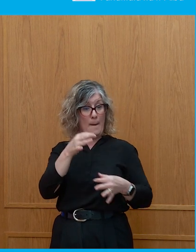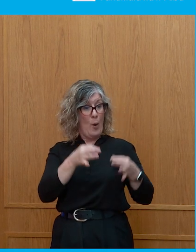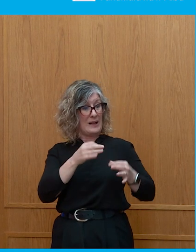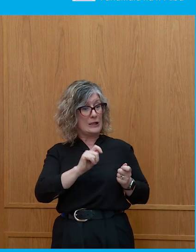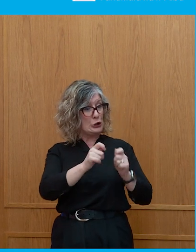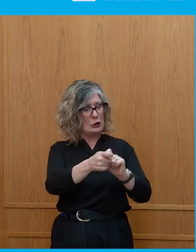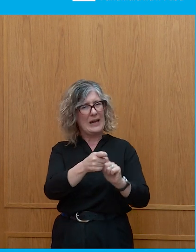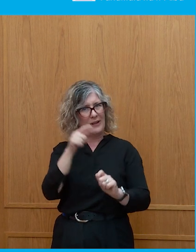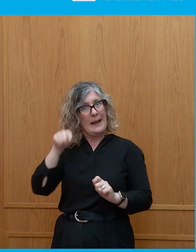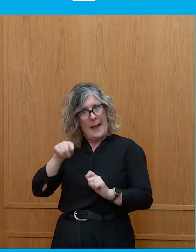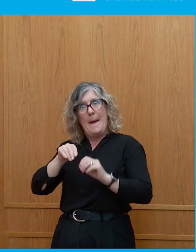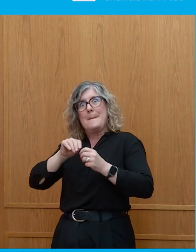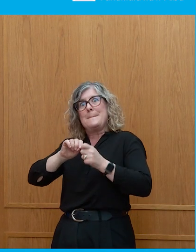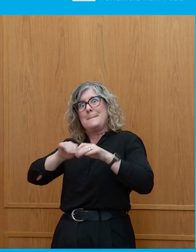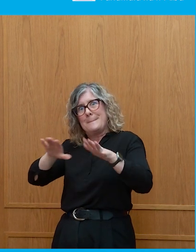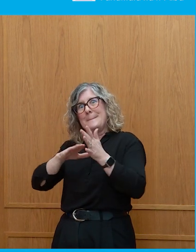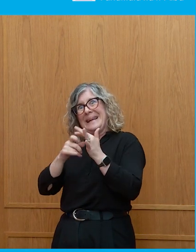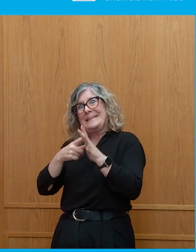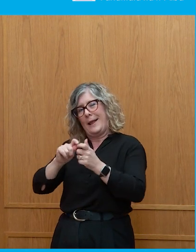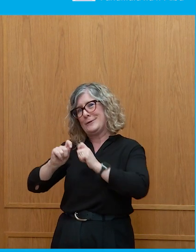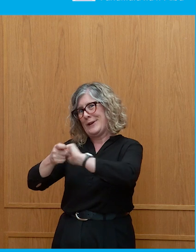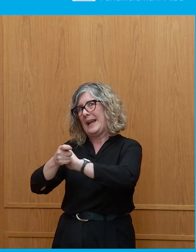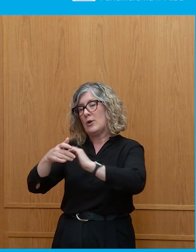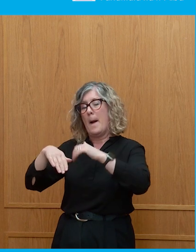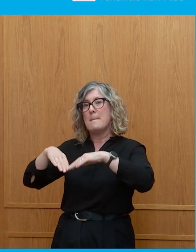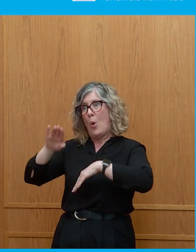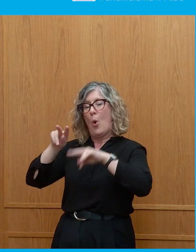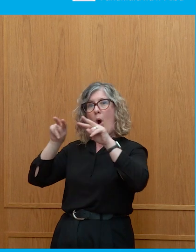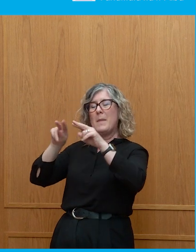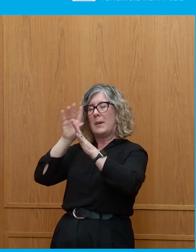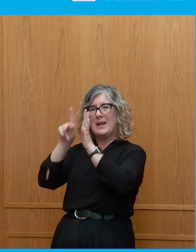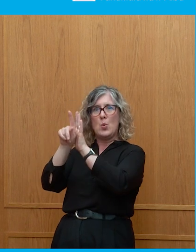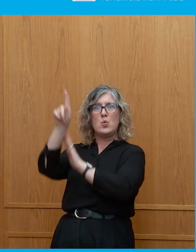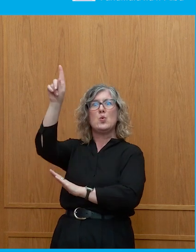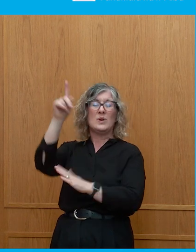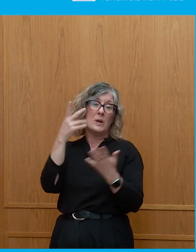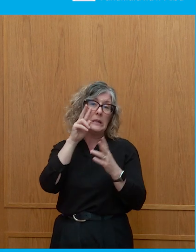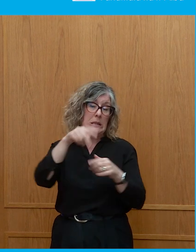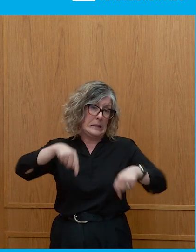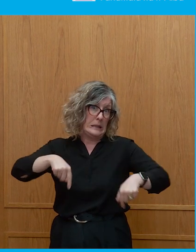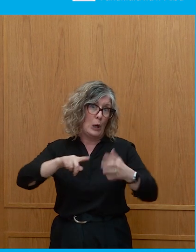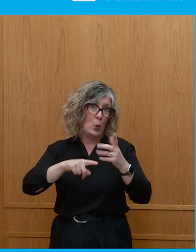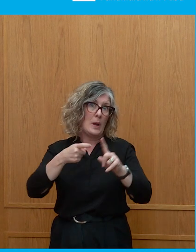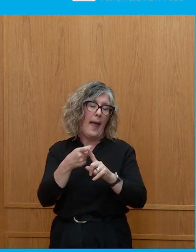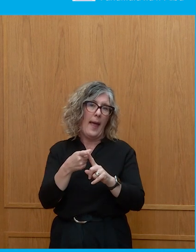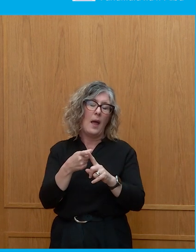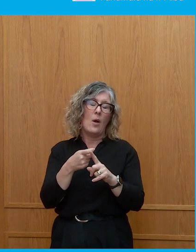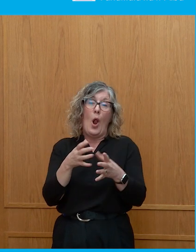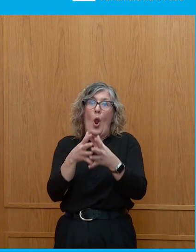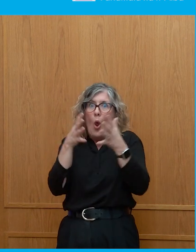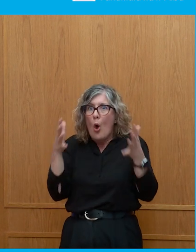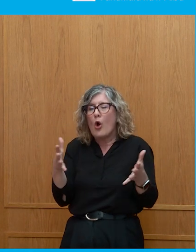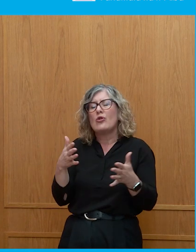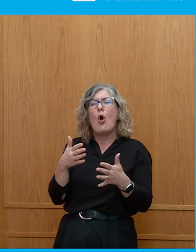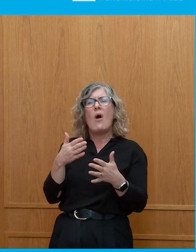And that made me reflect on what was brought home to me for this last election in the UK, where the amounts of activity that took